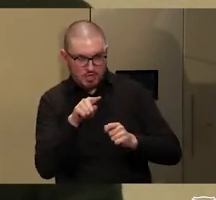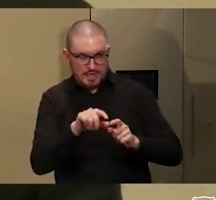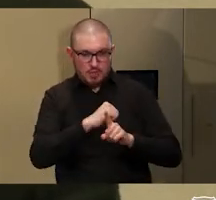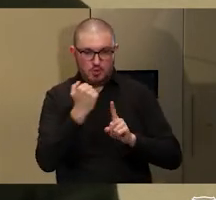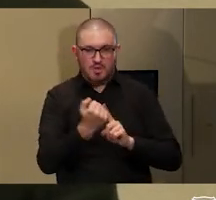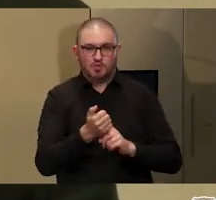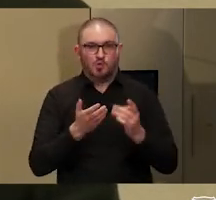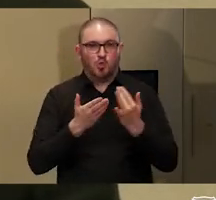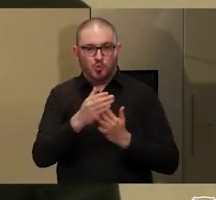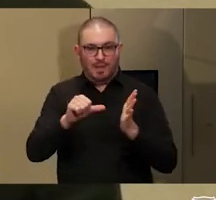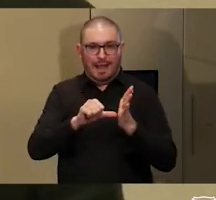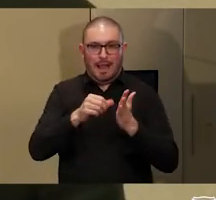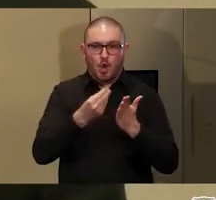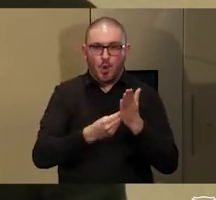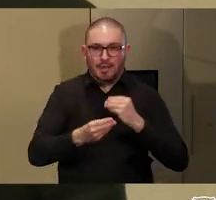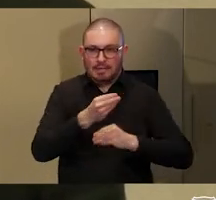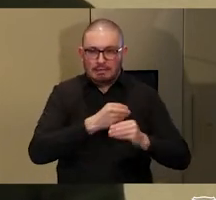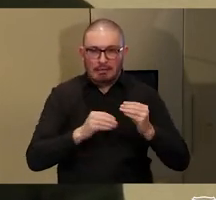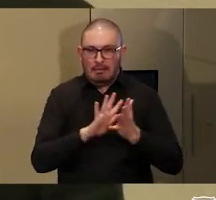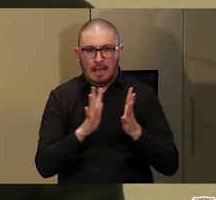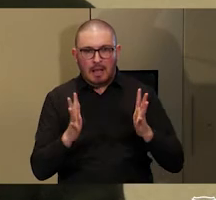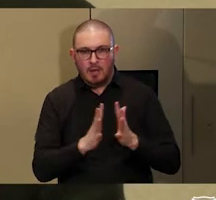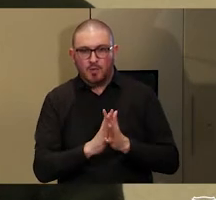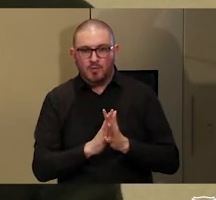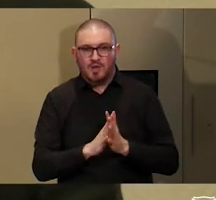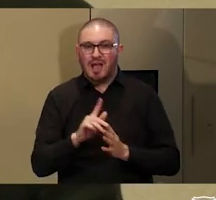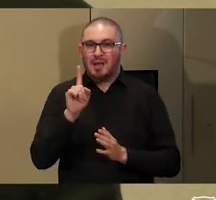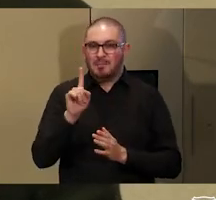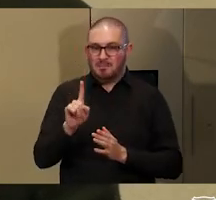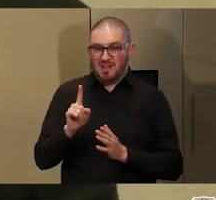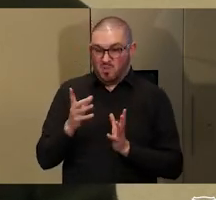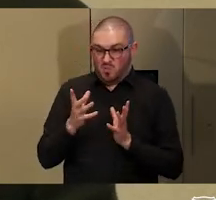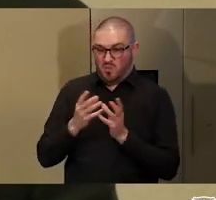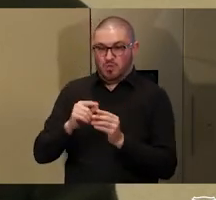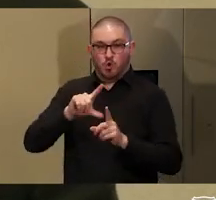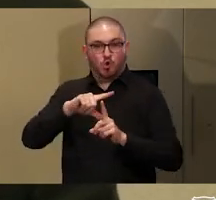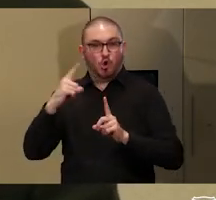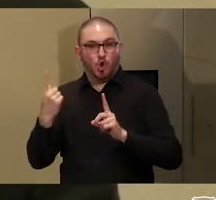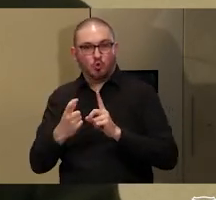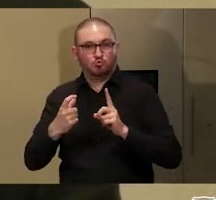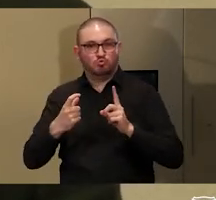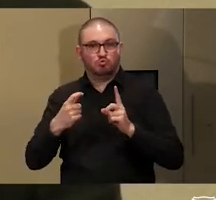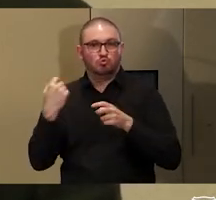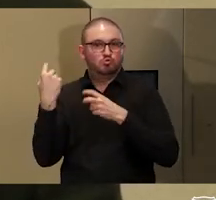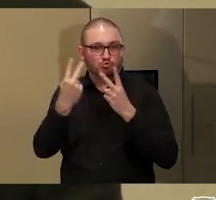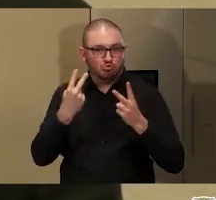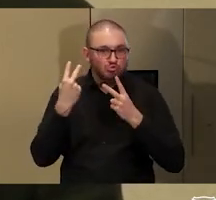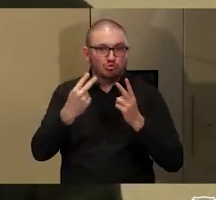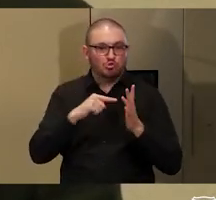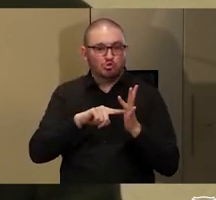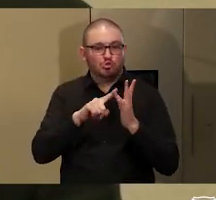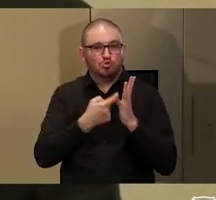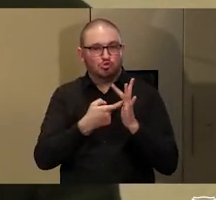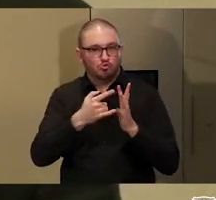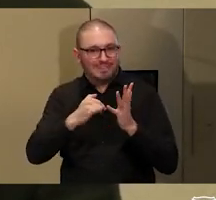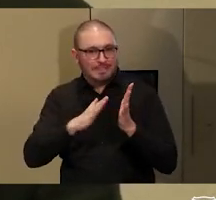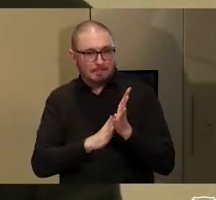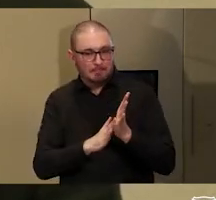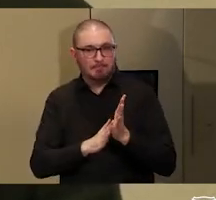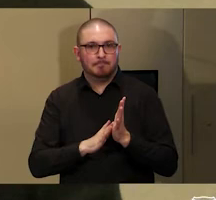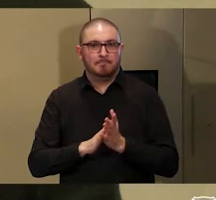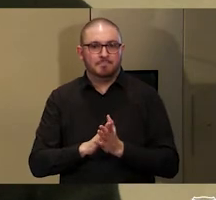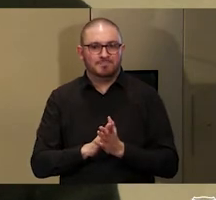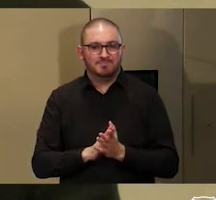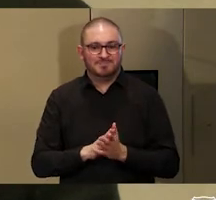according to cultural tourism industry folks is the